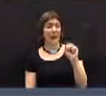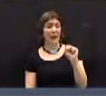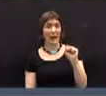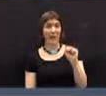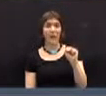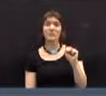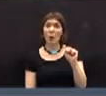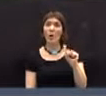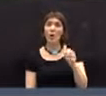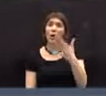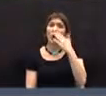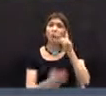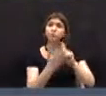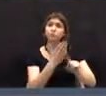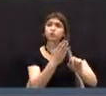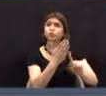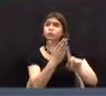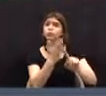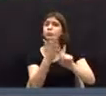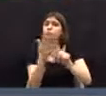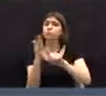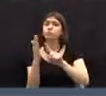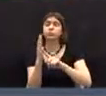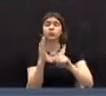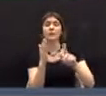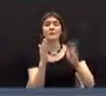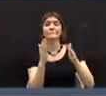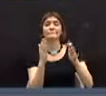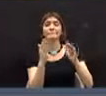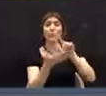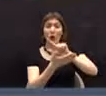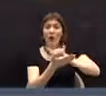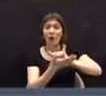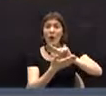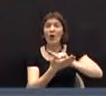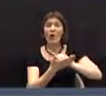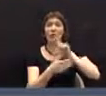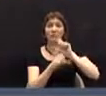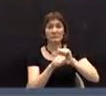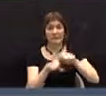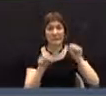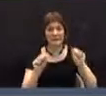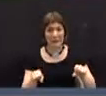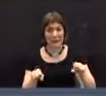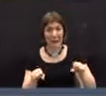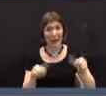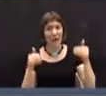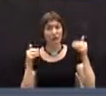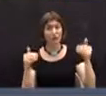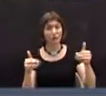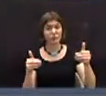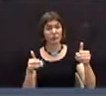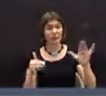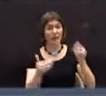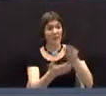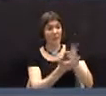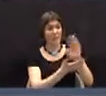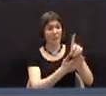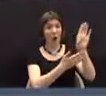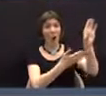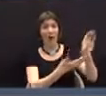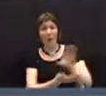research the advisability or feasibility of such a move by